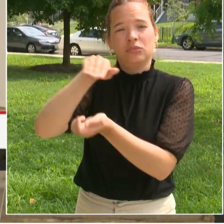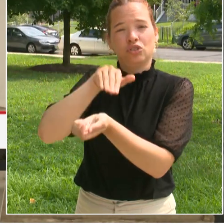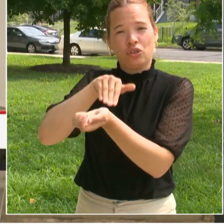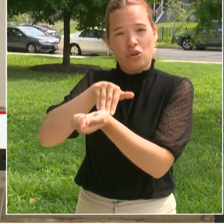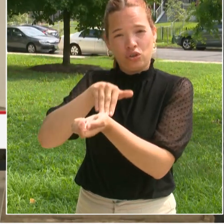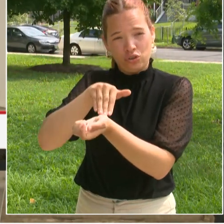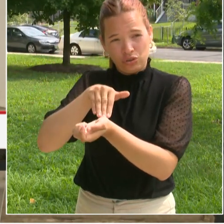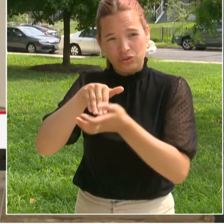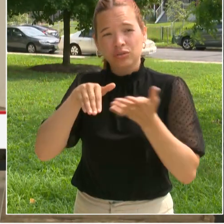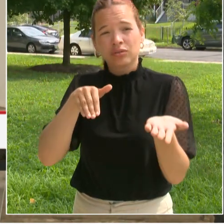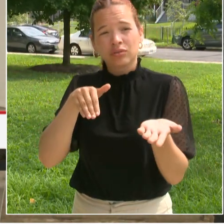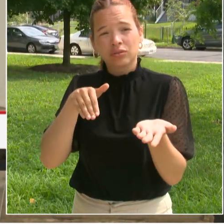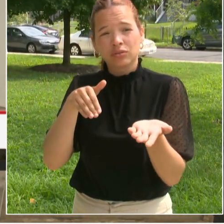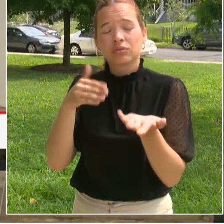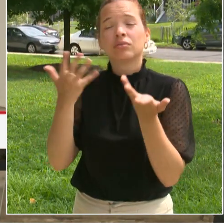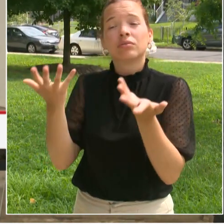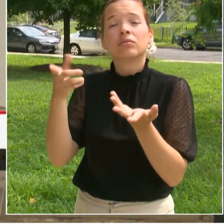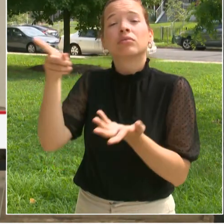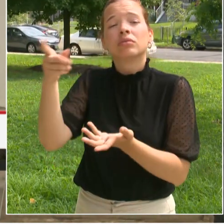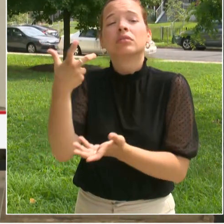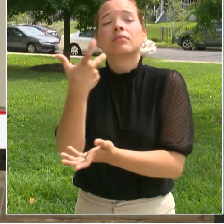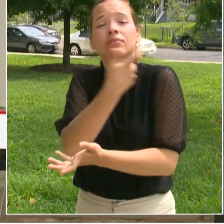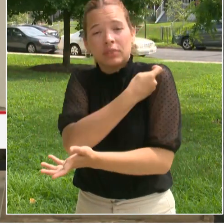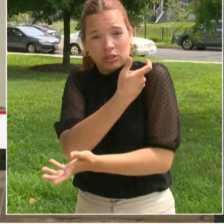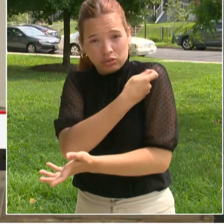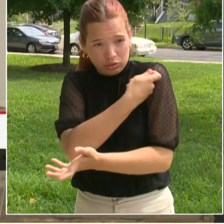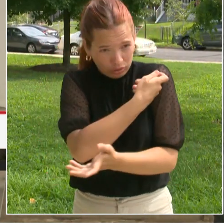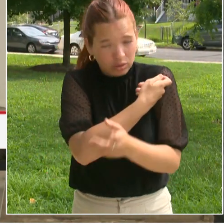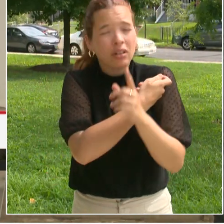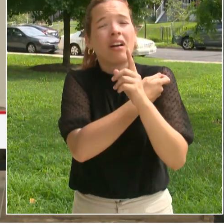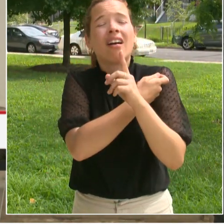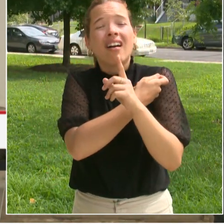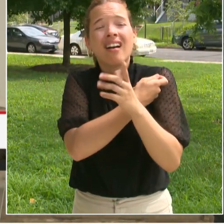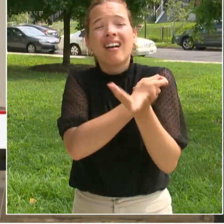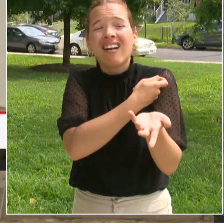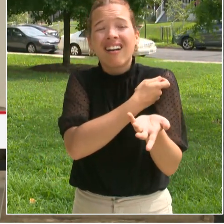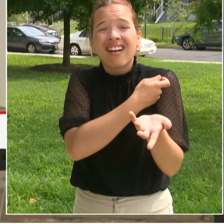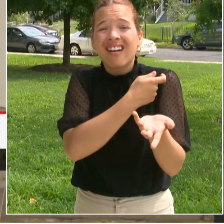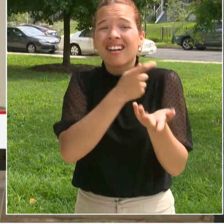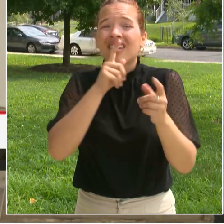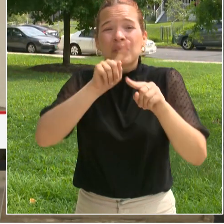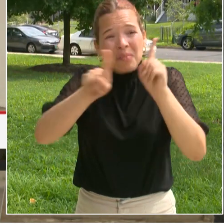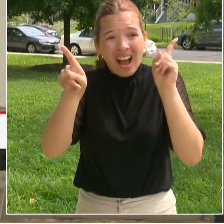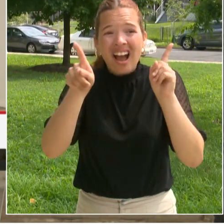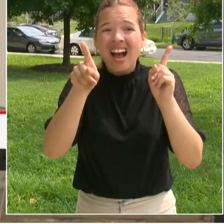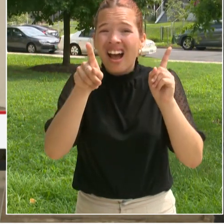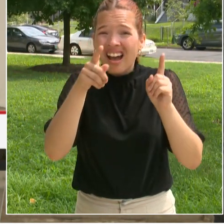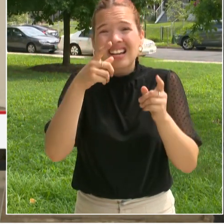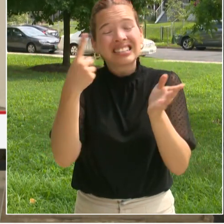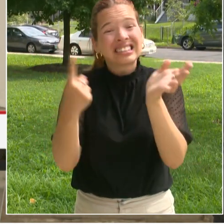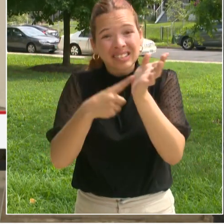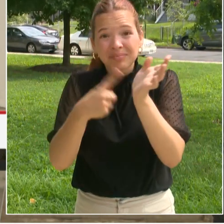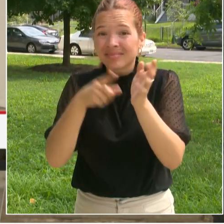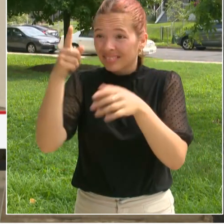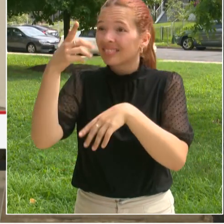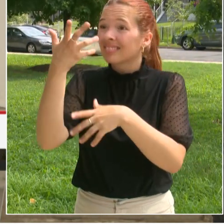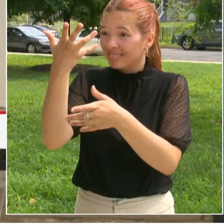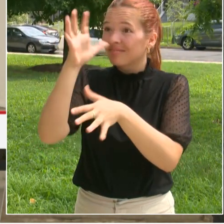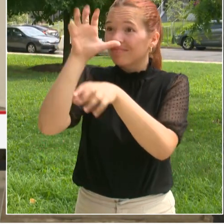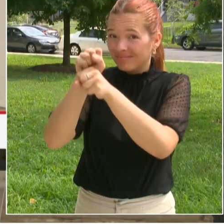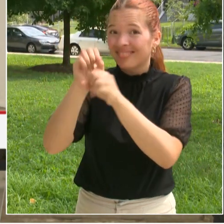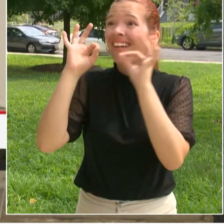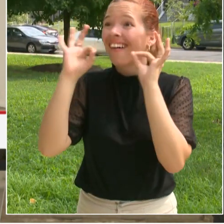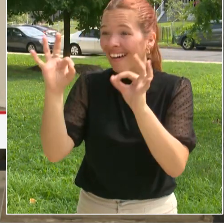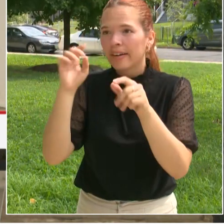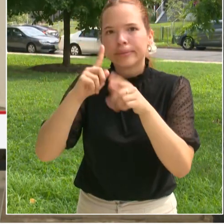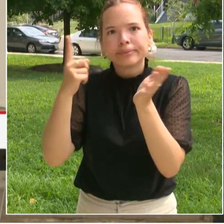So we want to be sure that you have the information to get vaccinations for your child, whatever your circumstances. So we've set up some